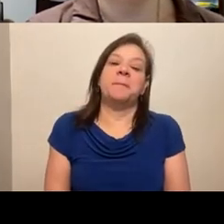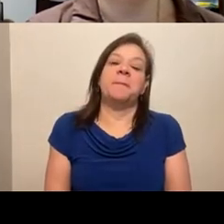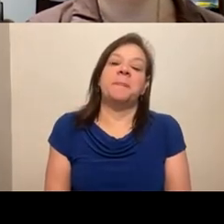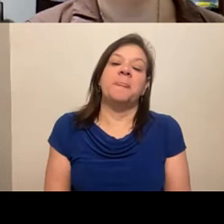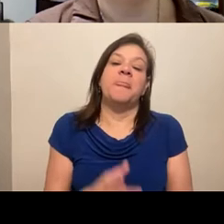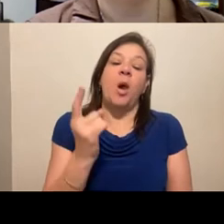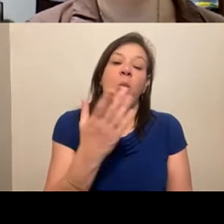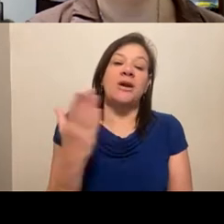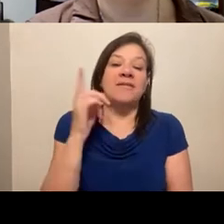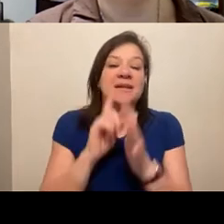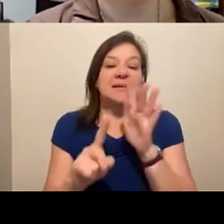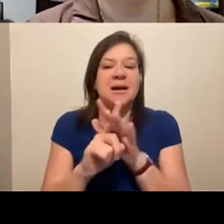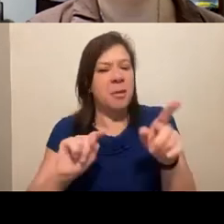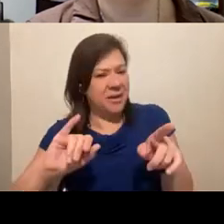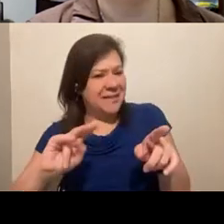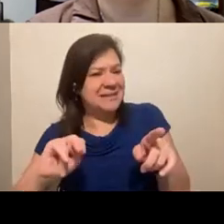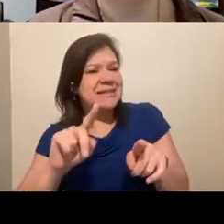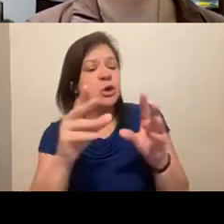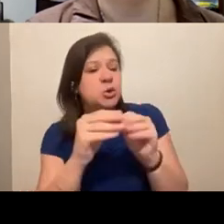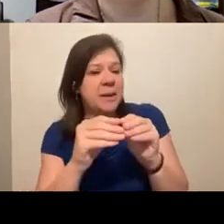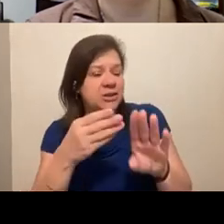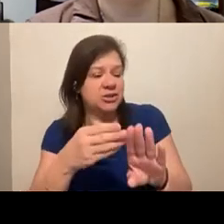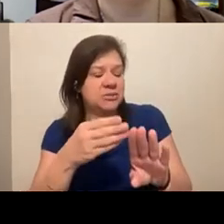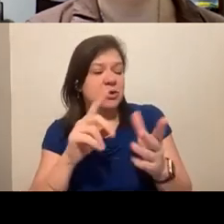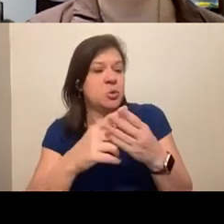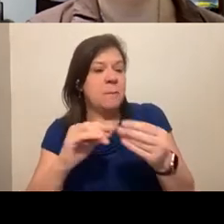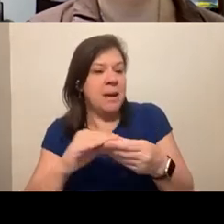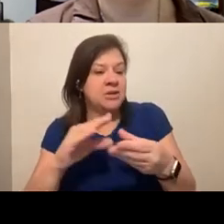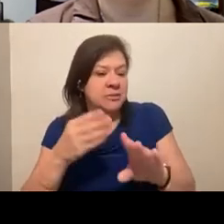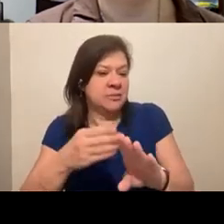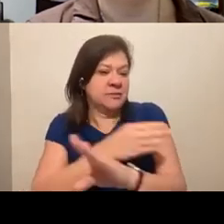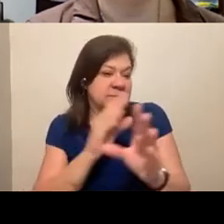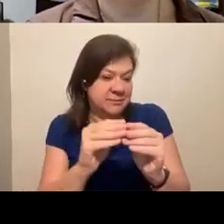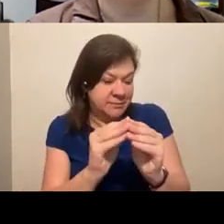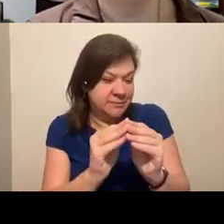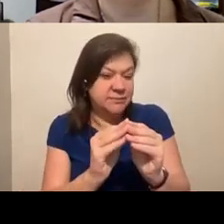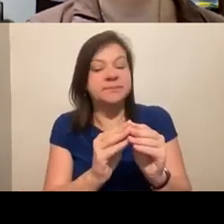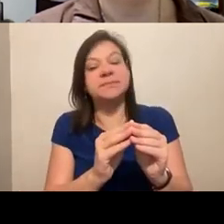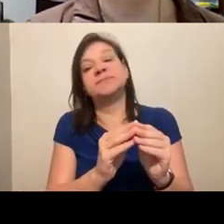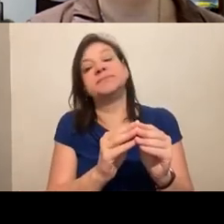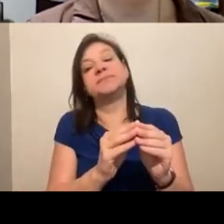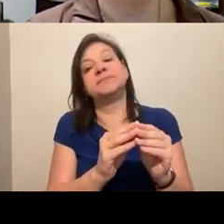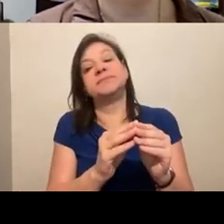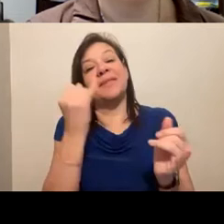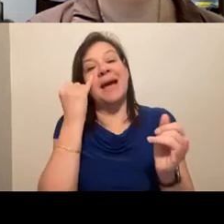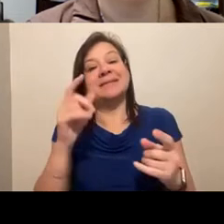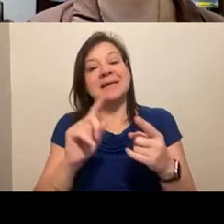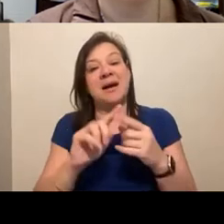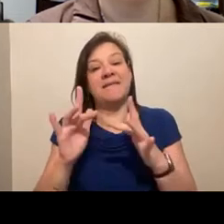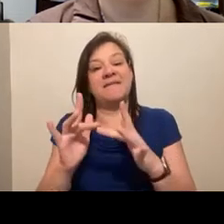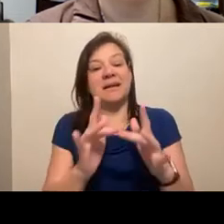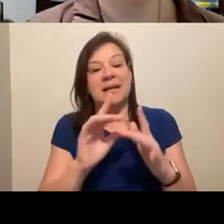and Tina, you mentioned this when we were meeting ahead of time. And I think we all know this is the idea of the network of